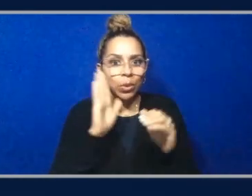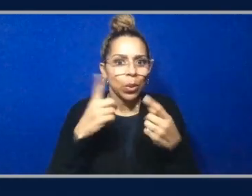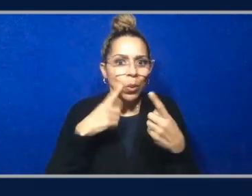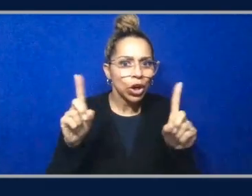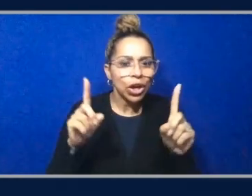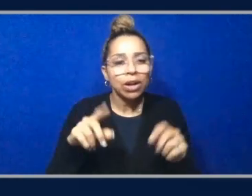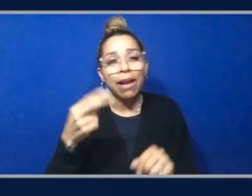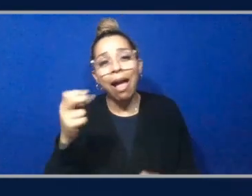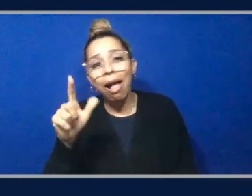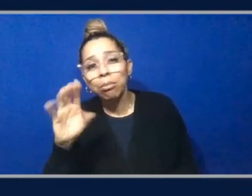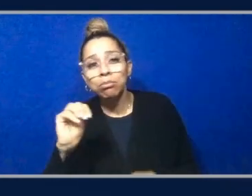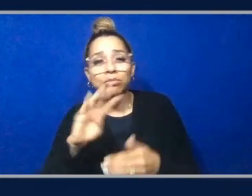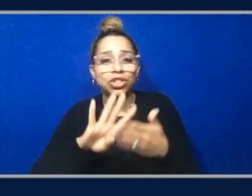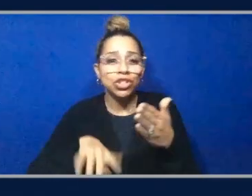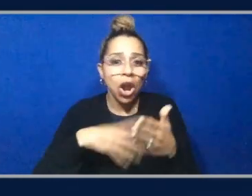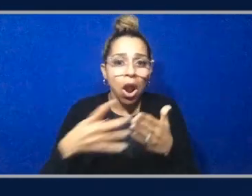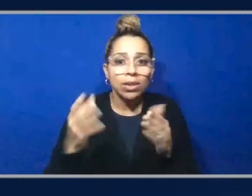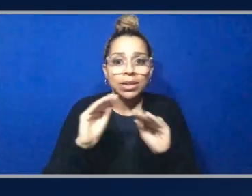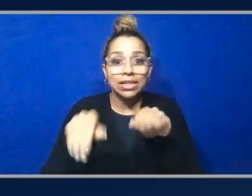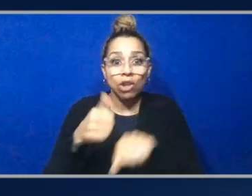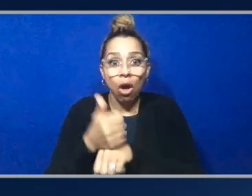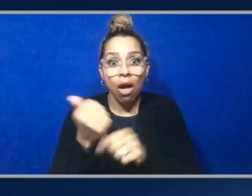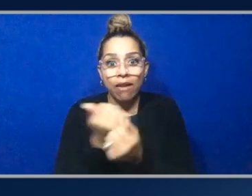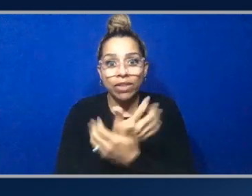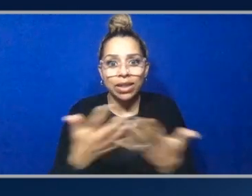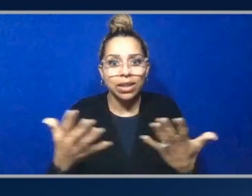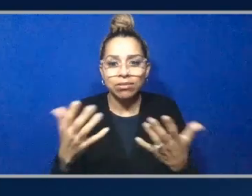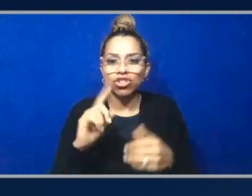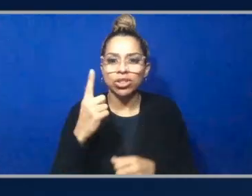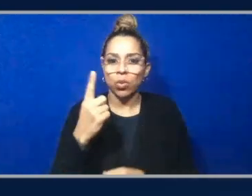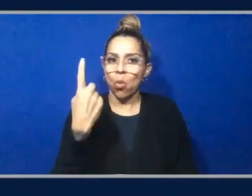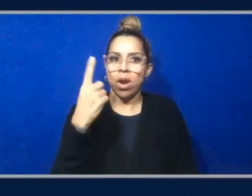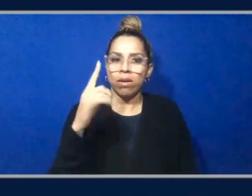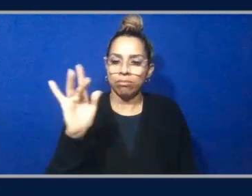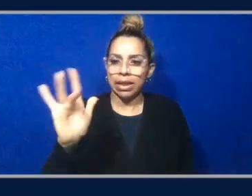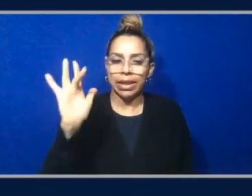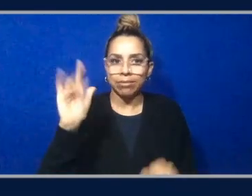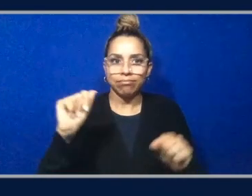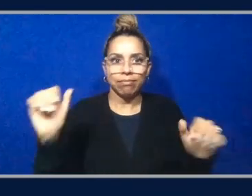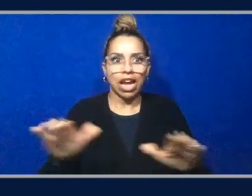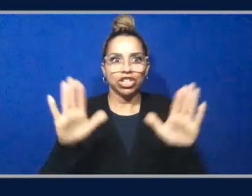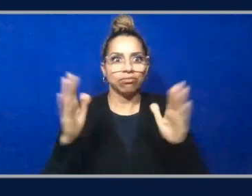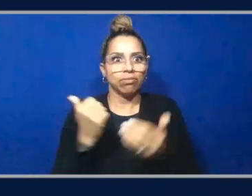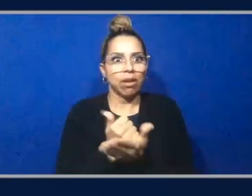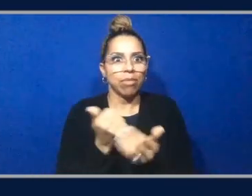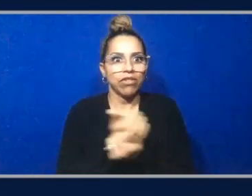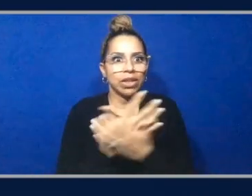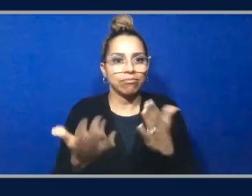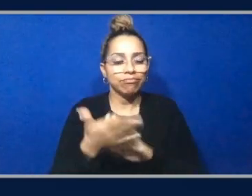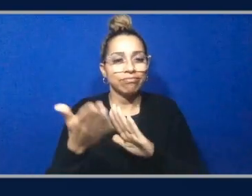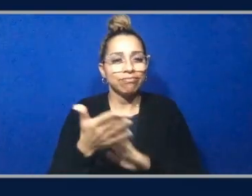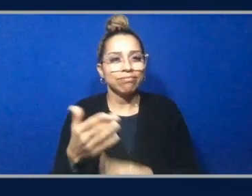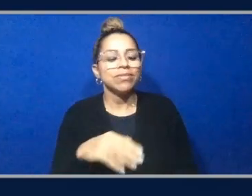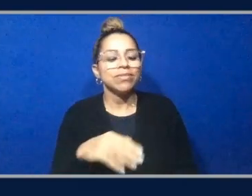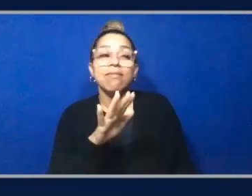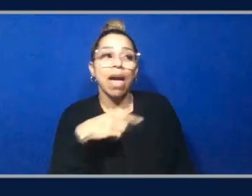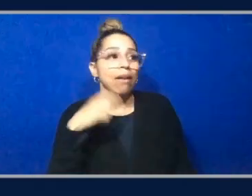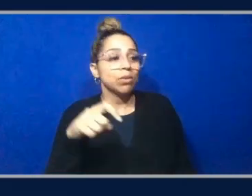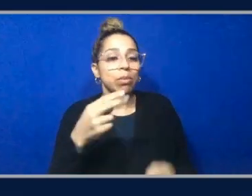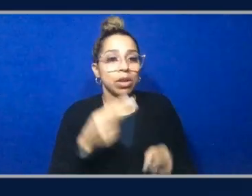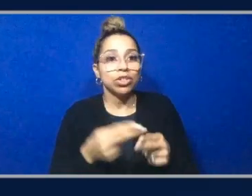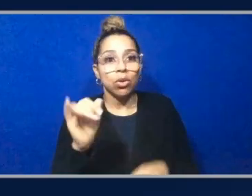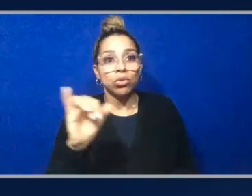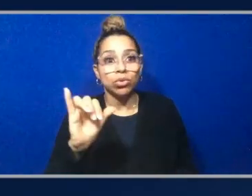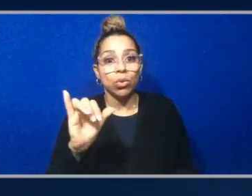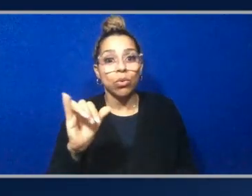one click, create a cluster, install a home chart, and my app is up and running. Yeah. I, I'd be remiss to not mention also, uh, how auto can